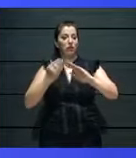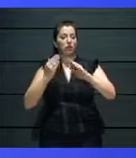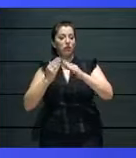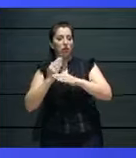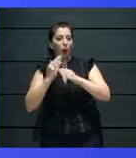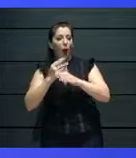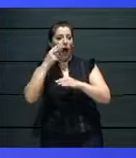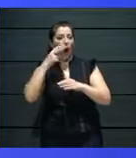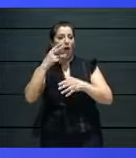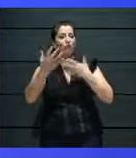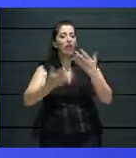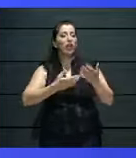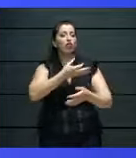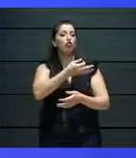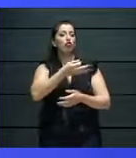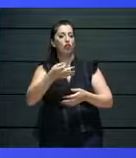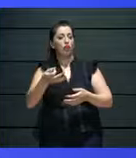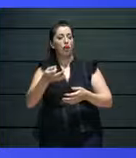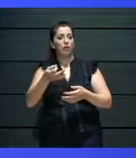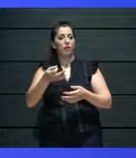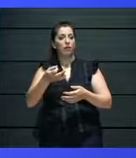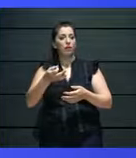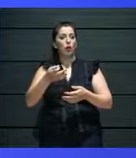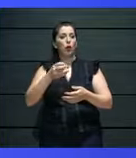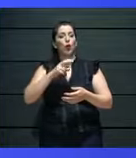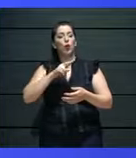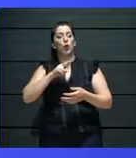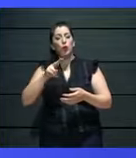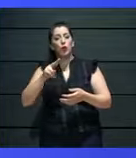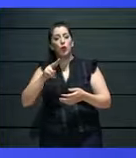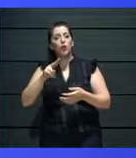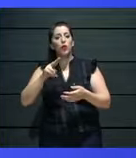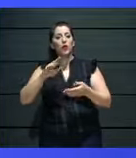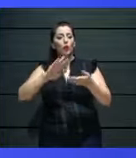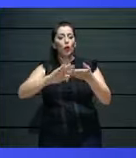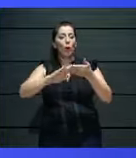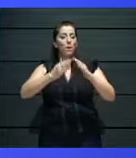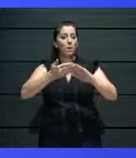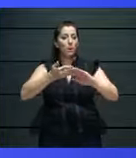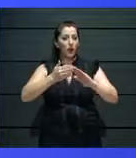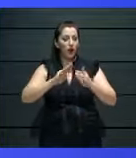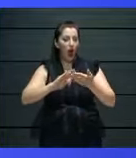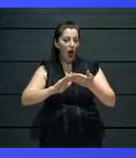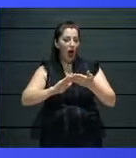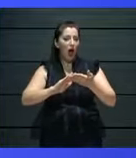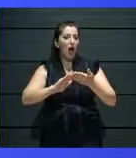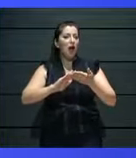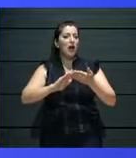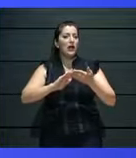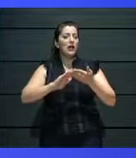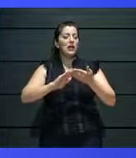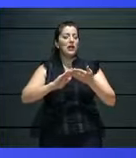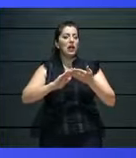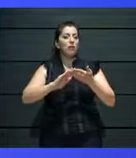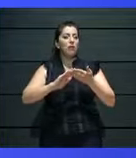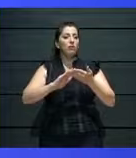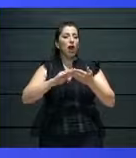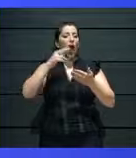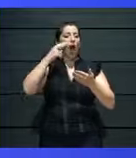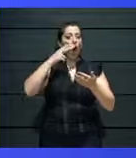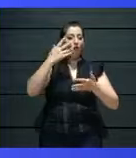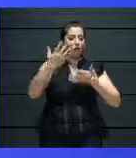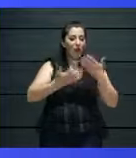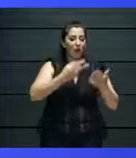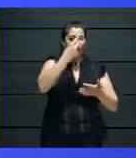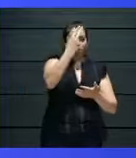creative perspective and also, as Mark earlier mentioned, the entrepreneur element. Because although people might say, oh,